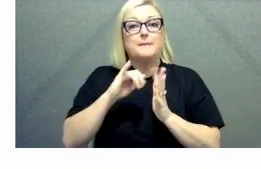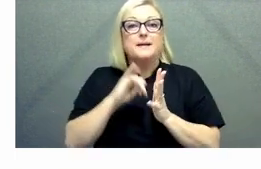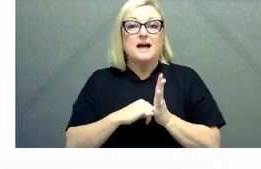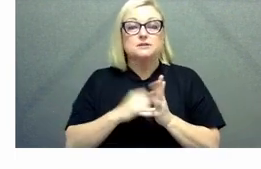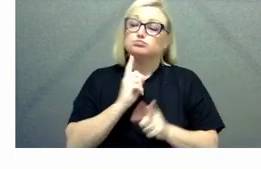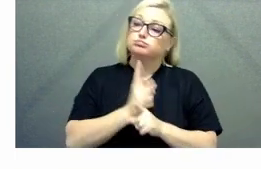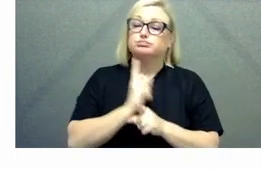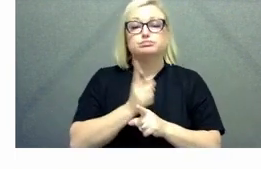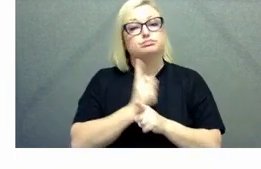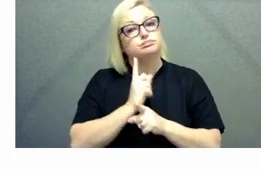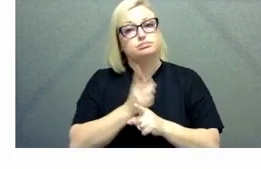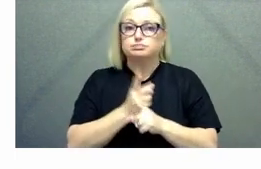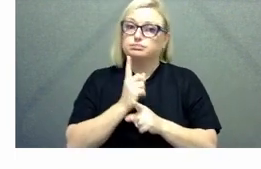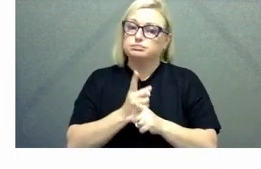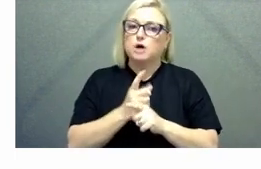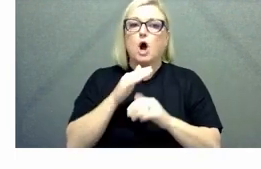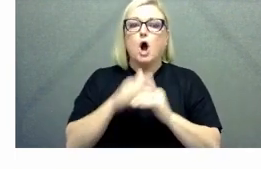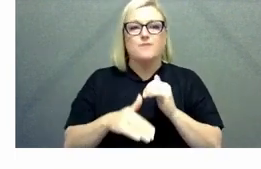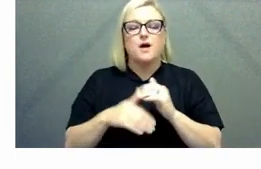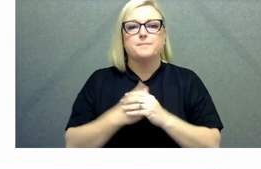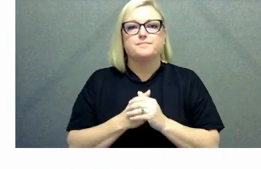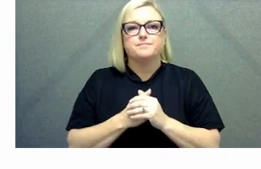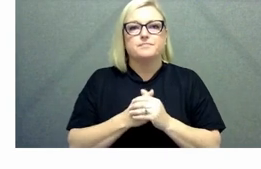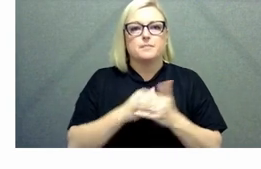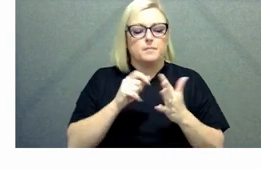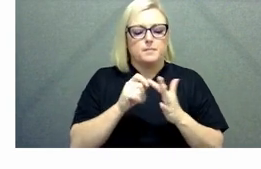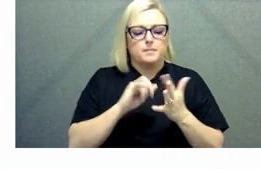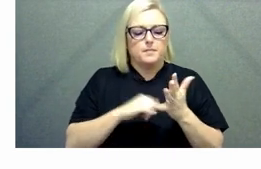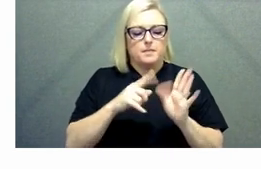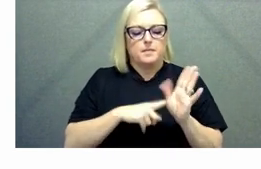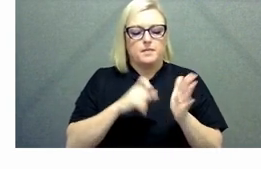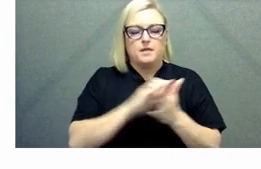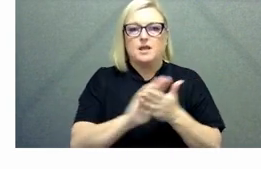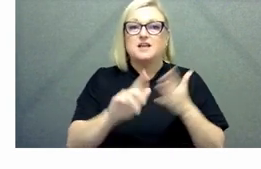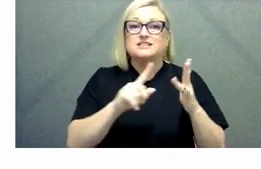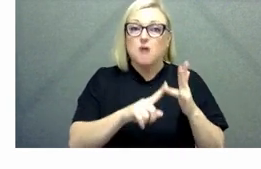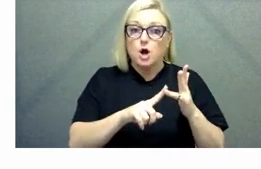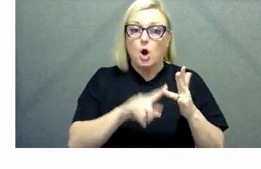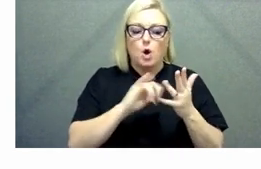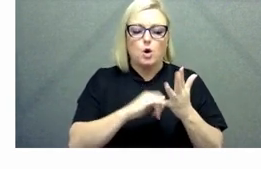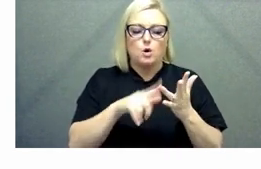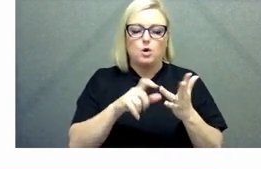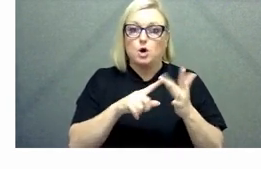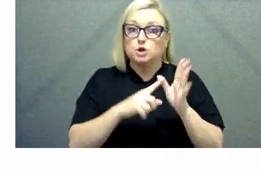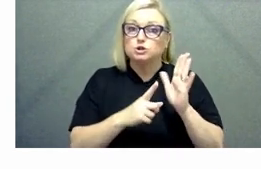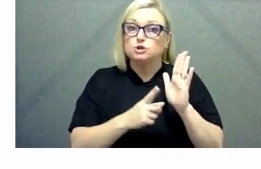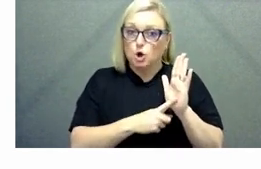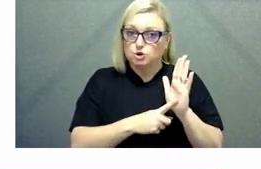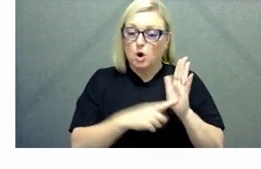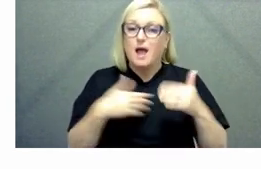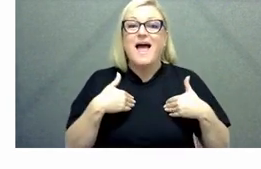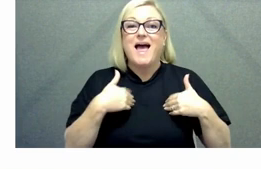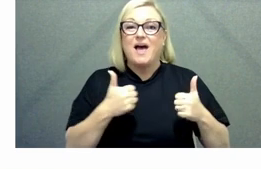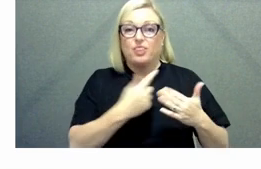psychosocial health incidents but not walk the walk what can we do to show